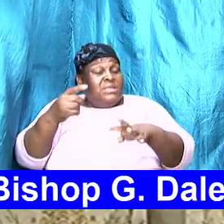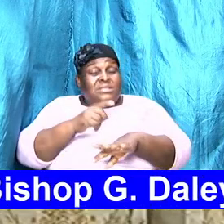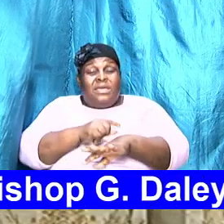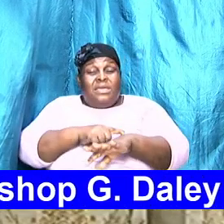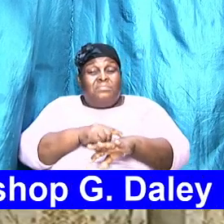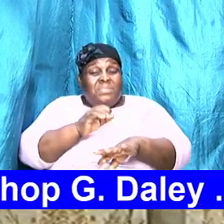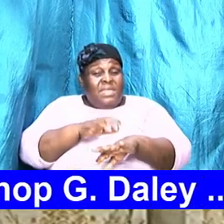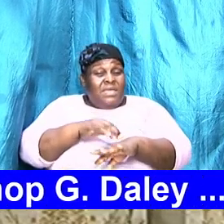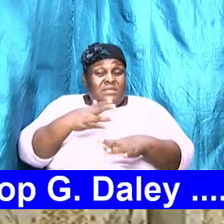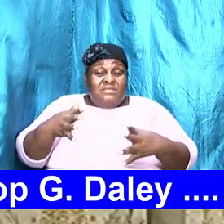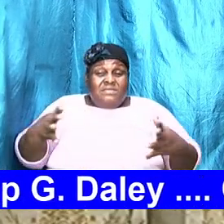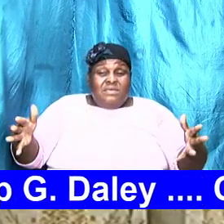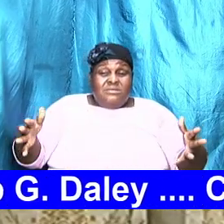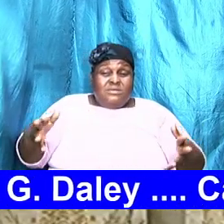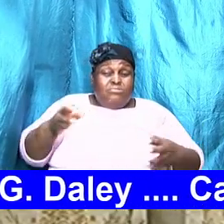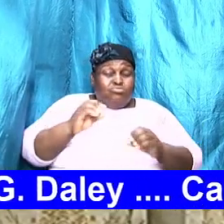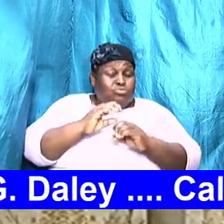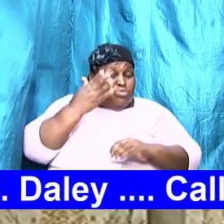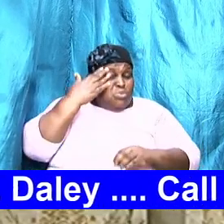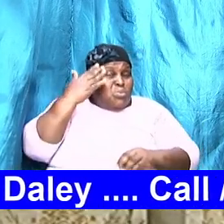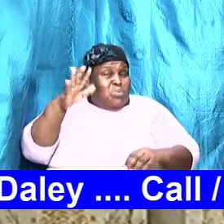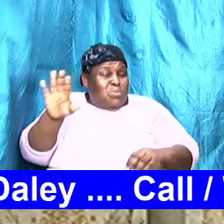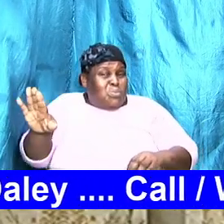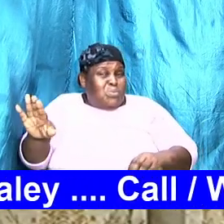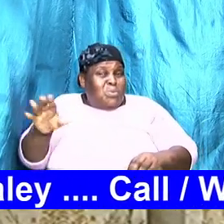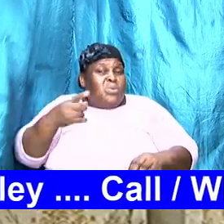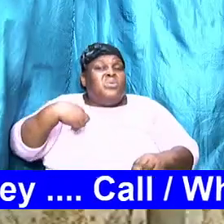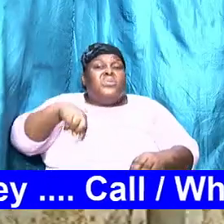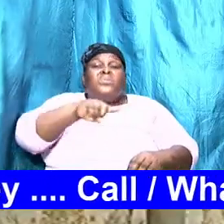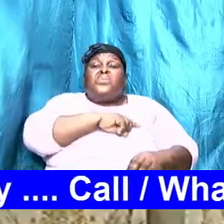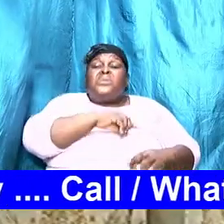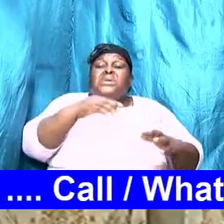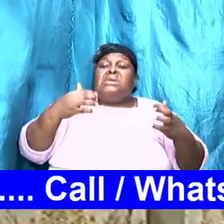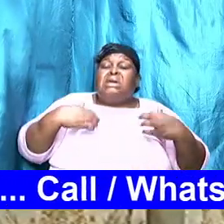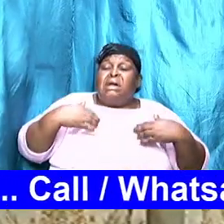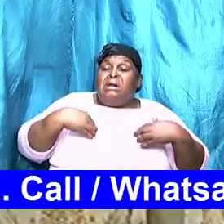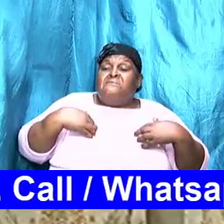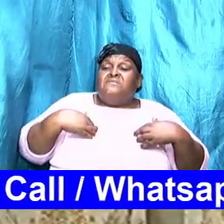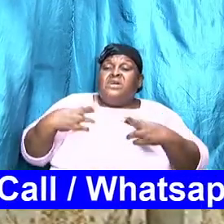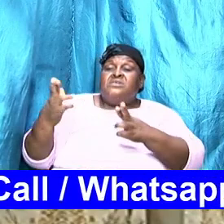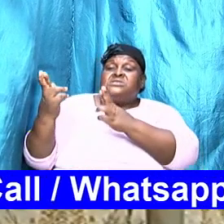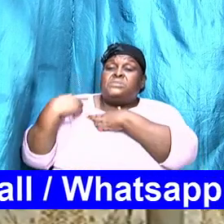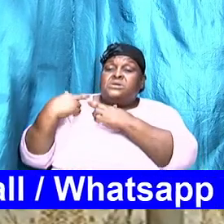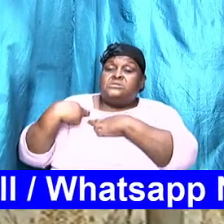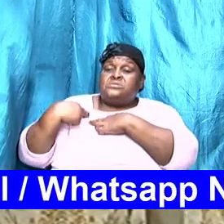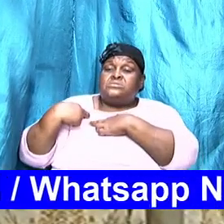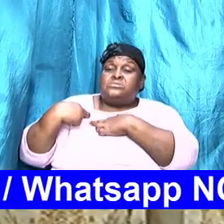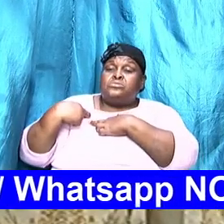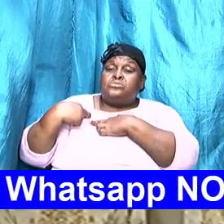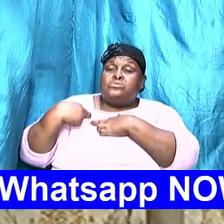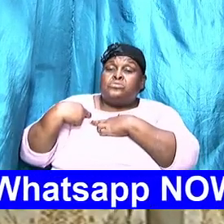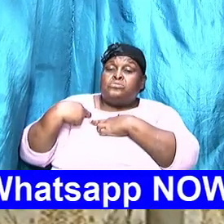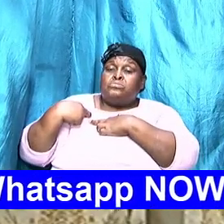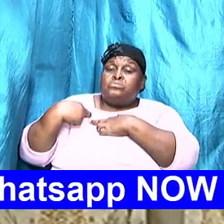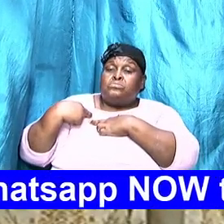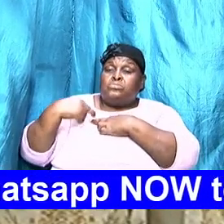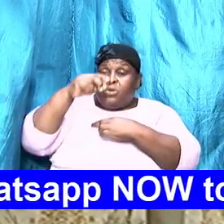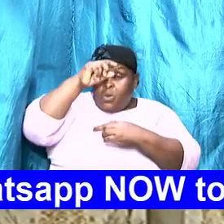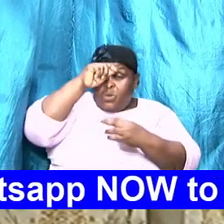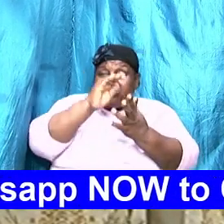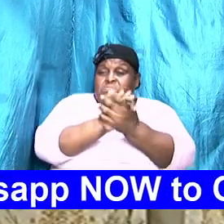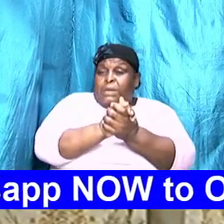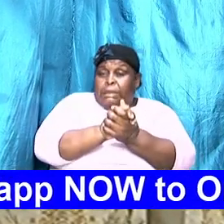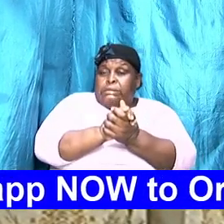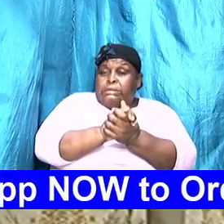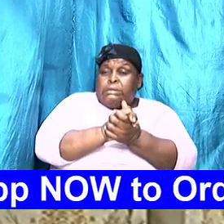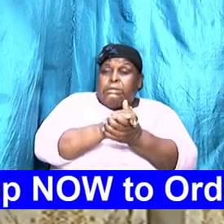that we have a responsibility to each other and we have a role to